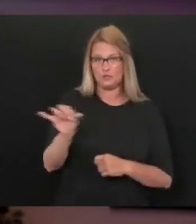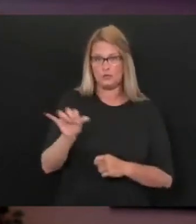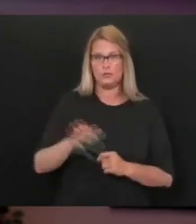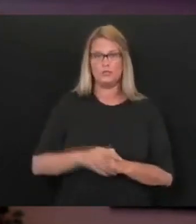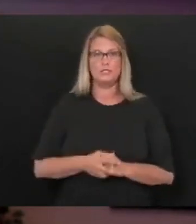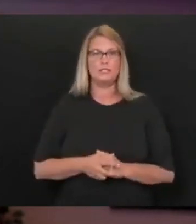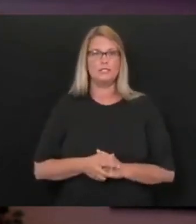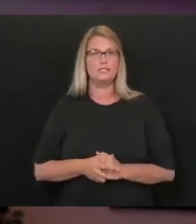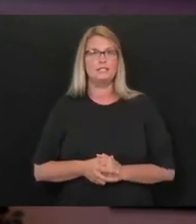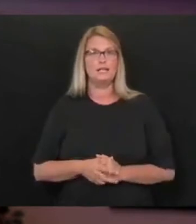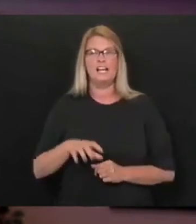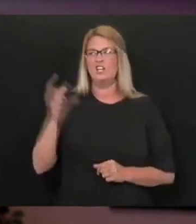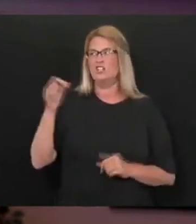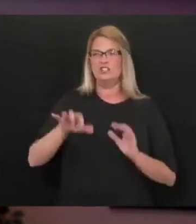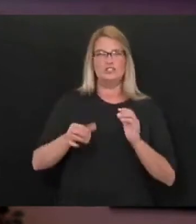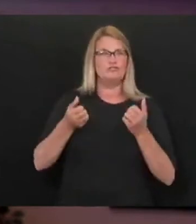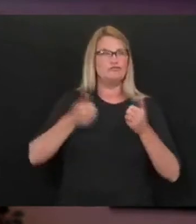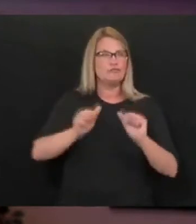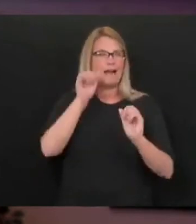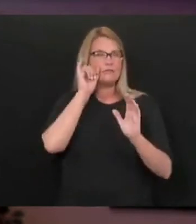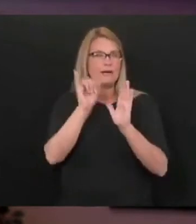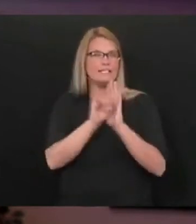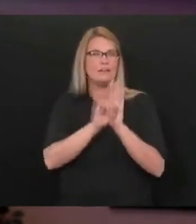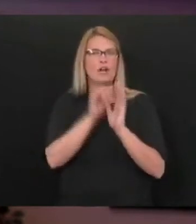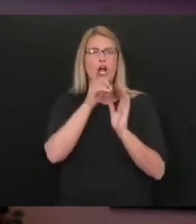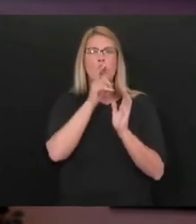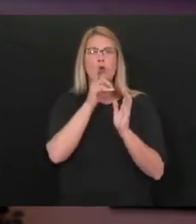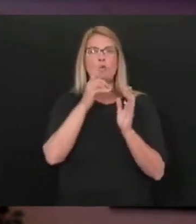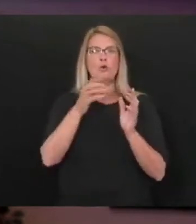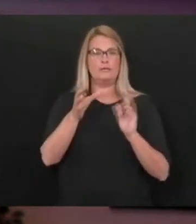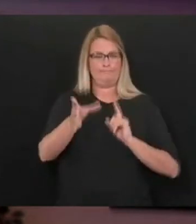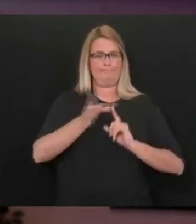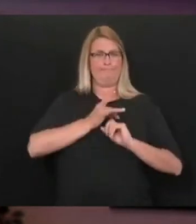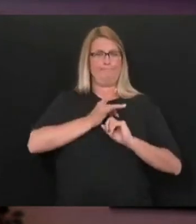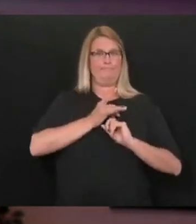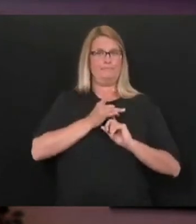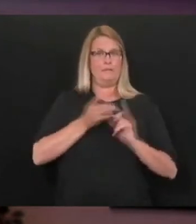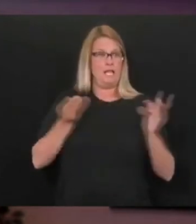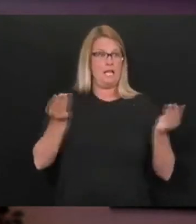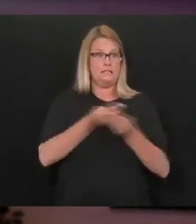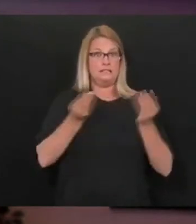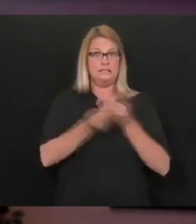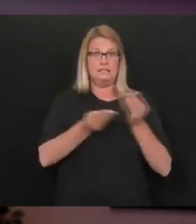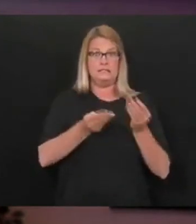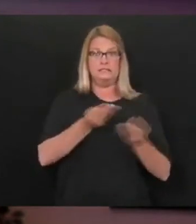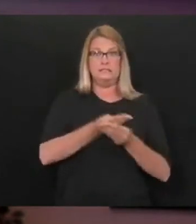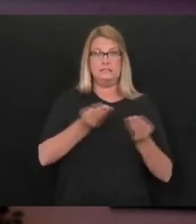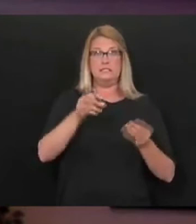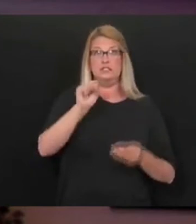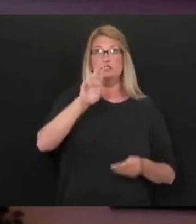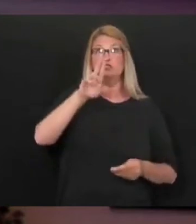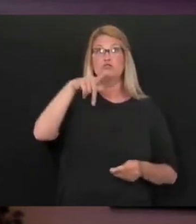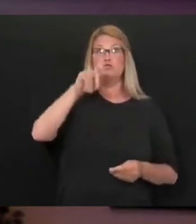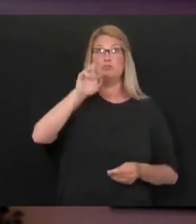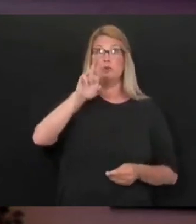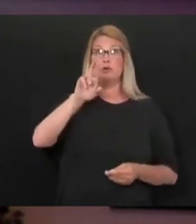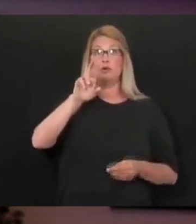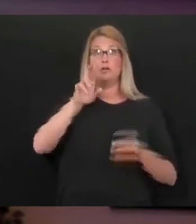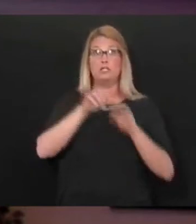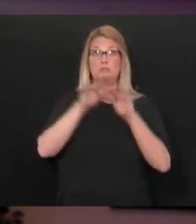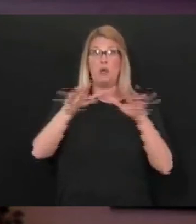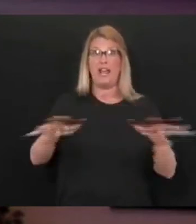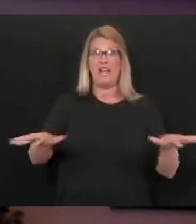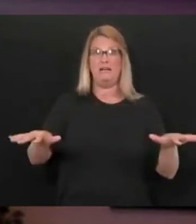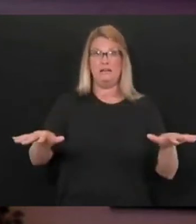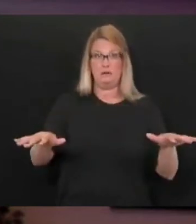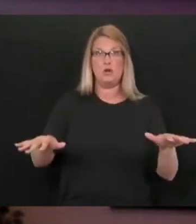super spreaders to be able to spread the disease to others. As we said, a very small number of people who are infected with COVID apparently